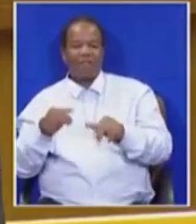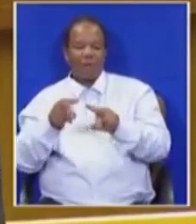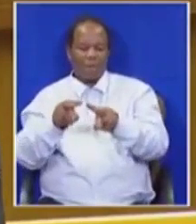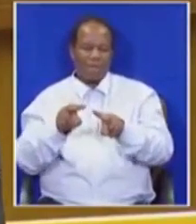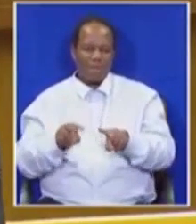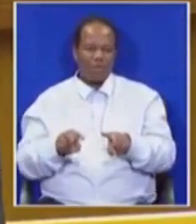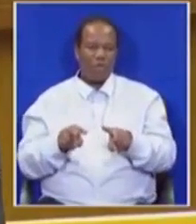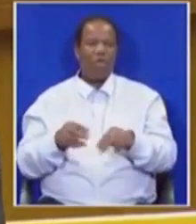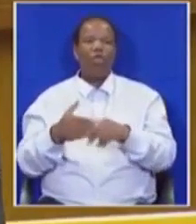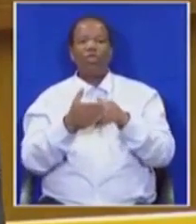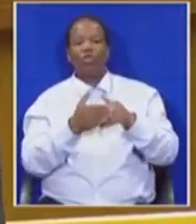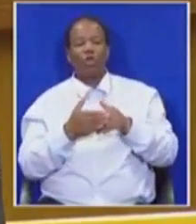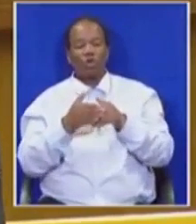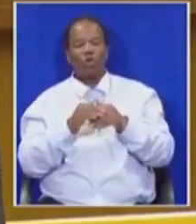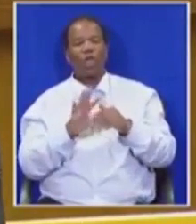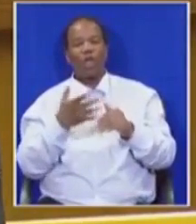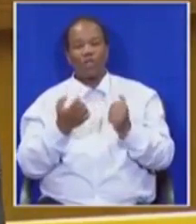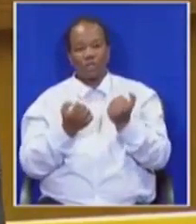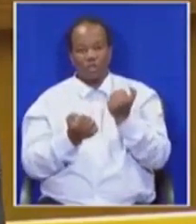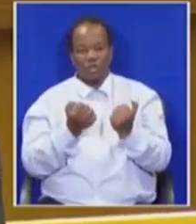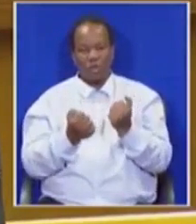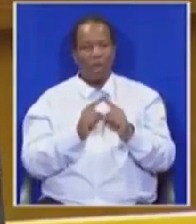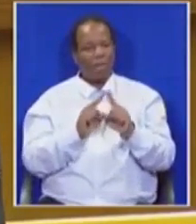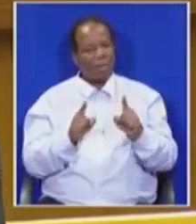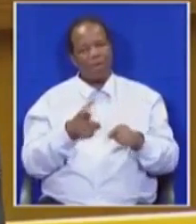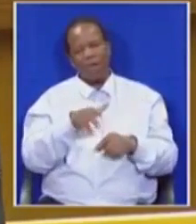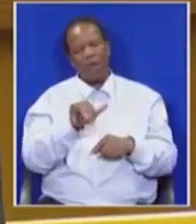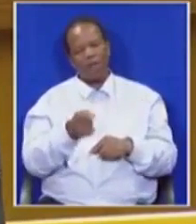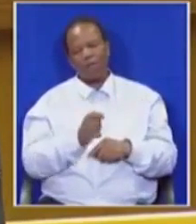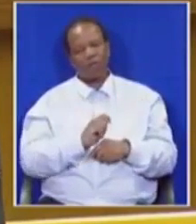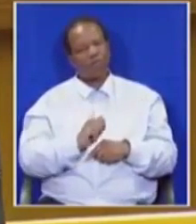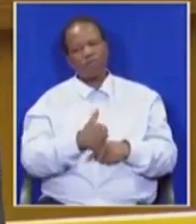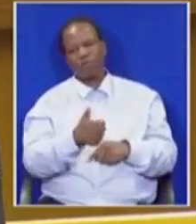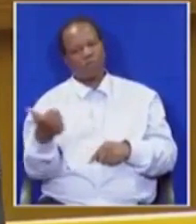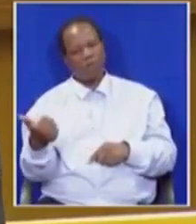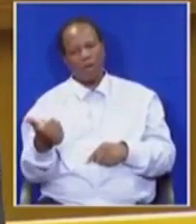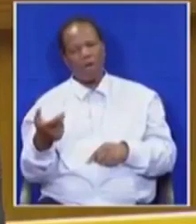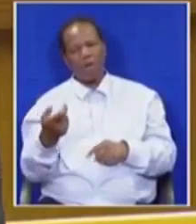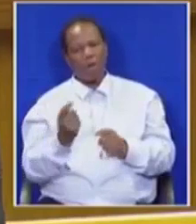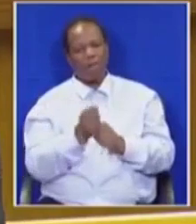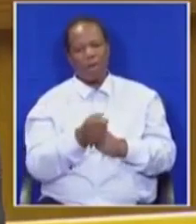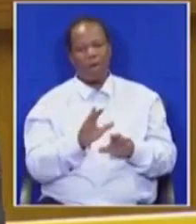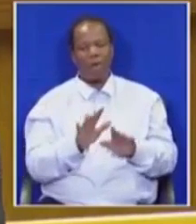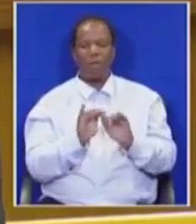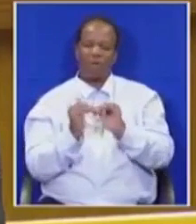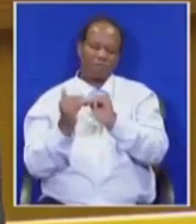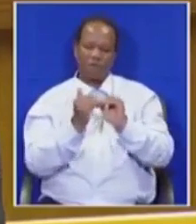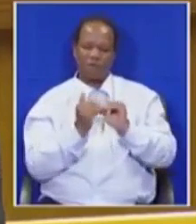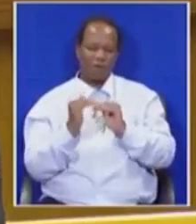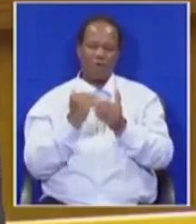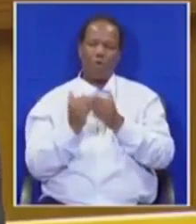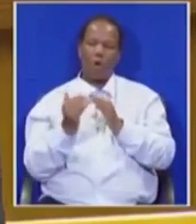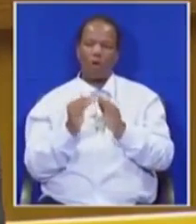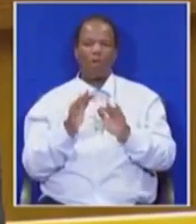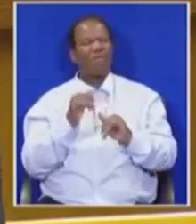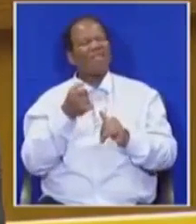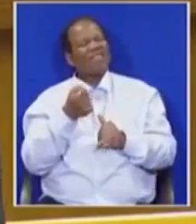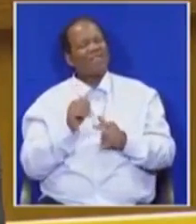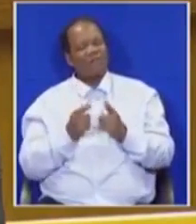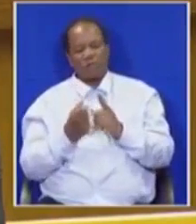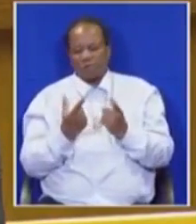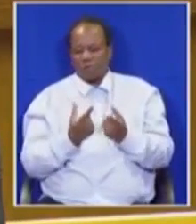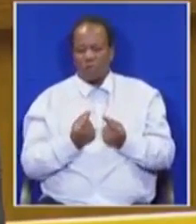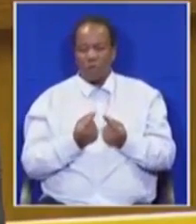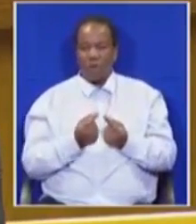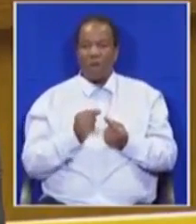land must be expropriated without compensation for equal redistribution. We would have failed those who came